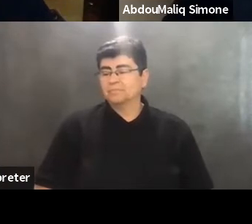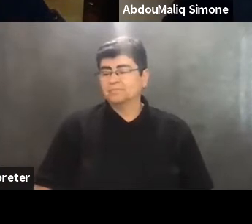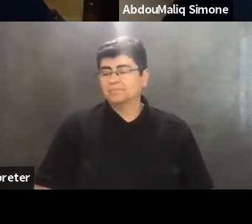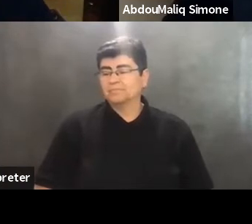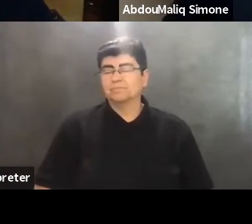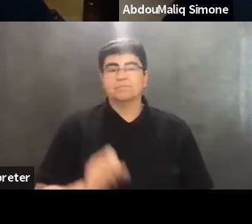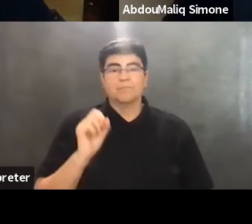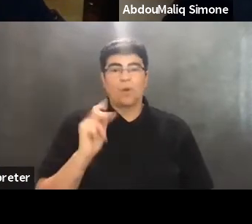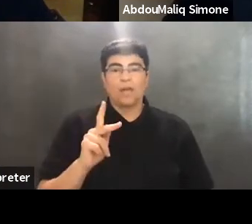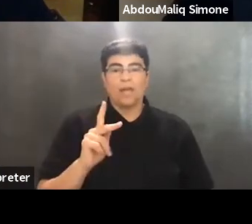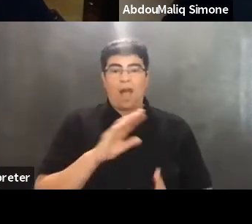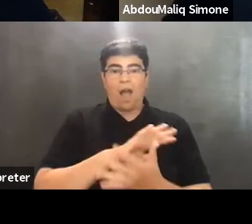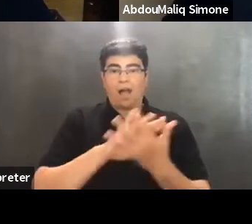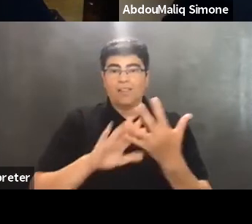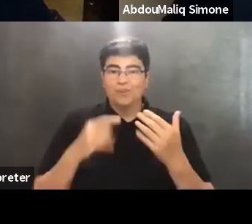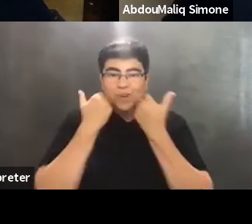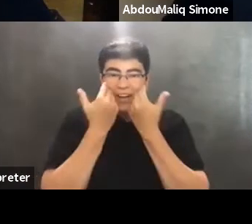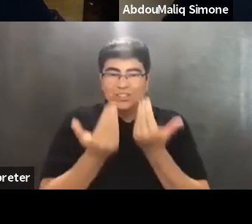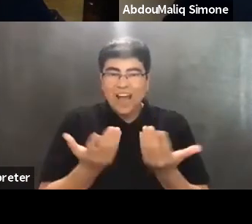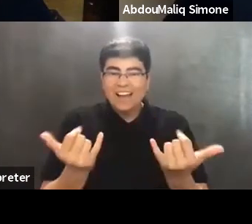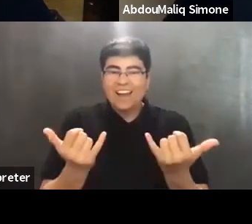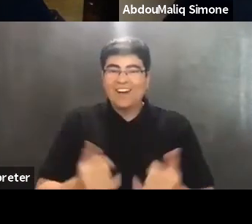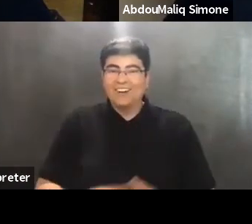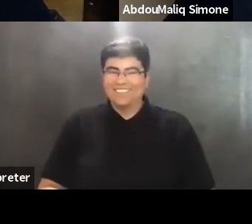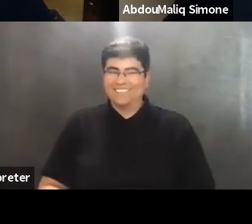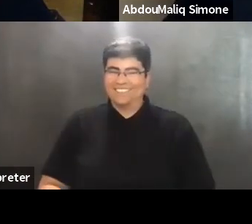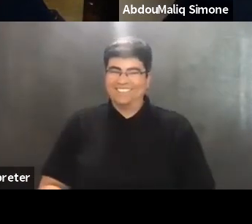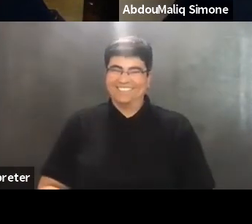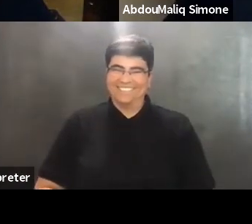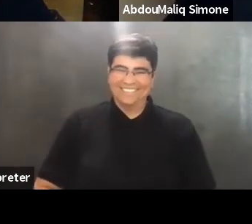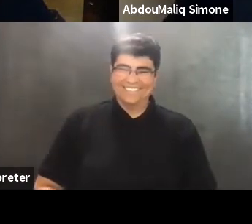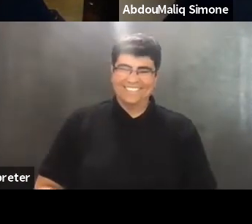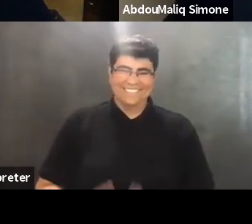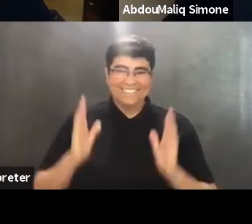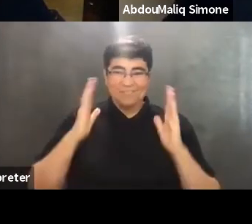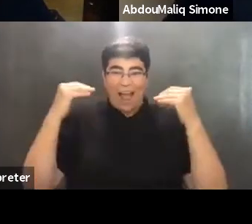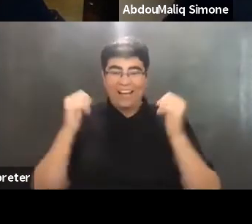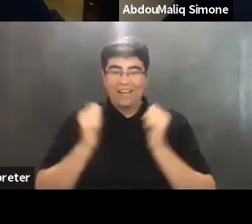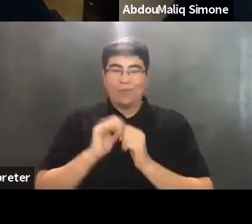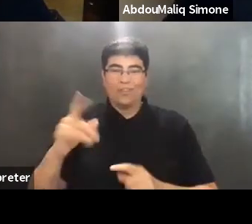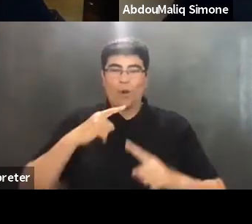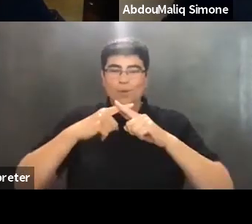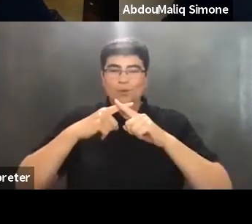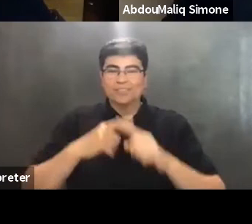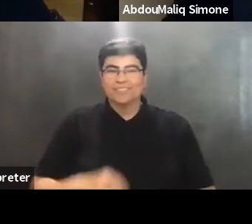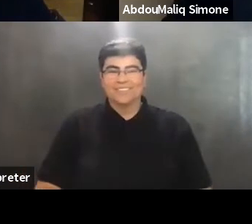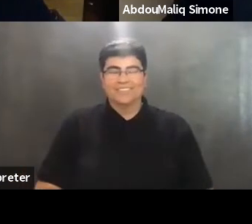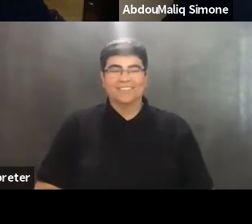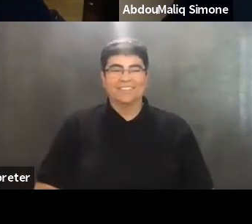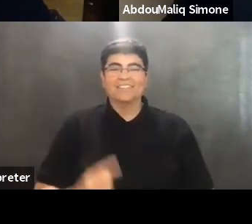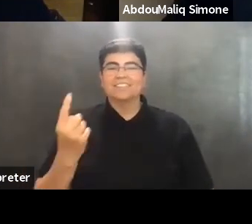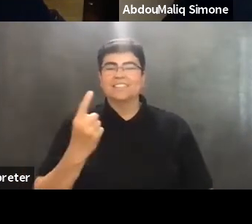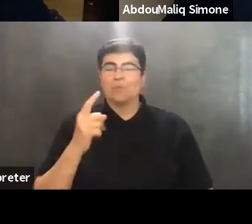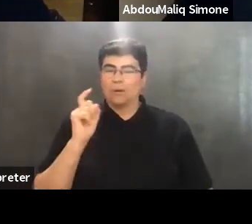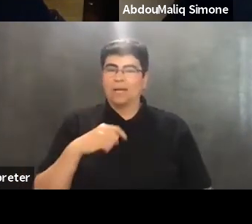Okay, all of you are now going shy, smiling with your mute buttons on. Someone